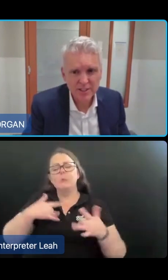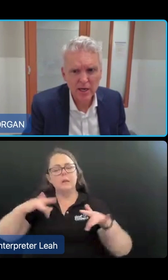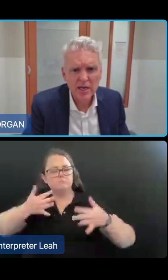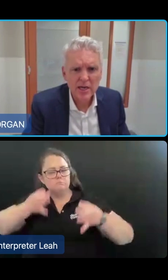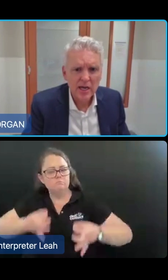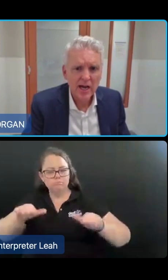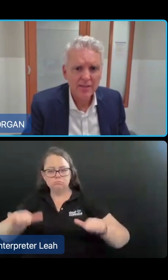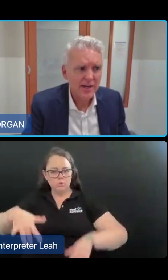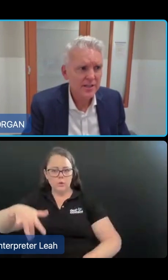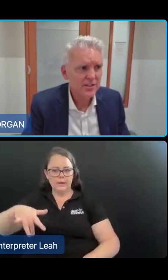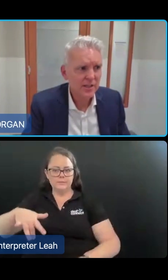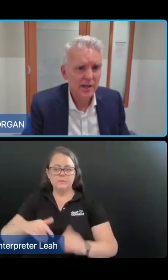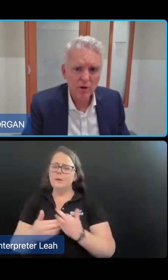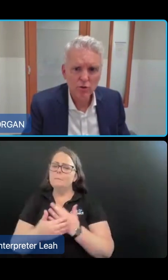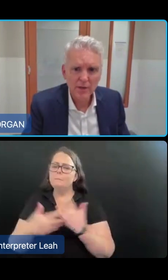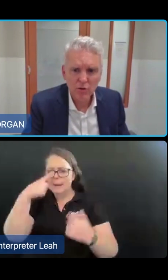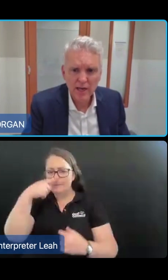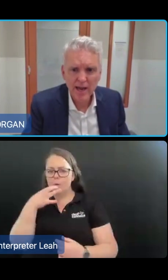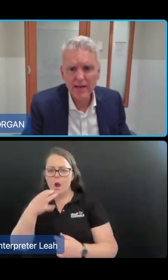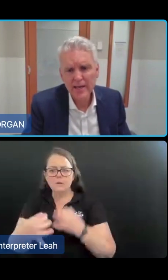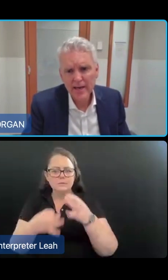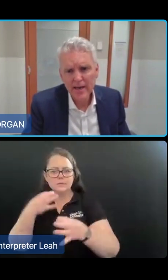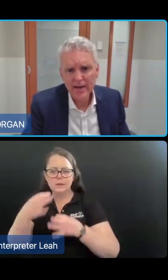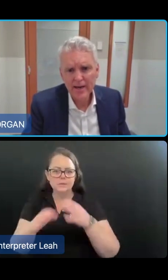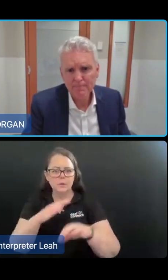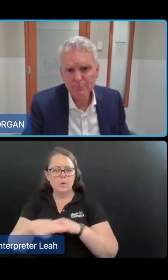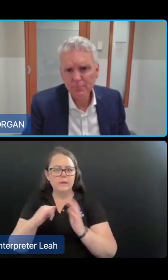pricing. That is something that we will be looking at.